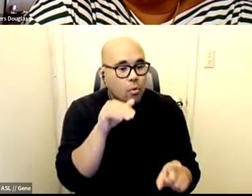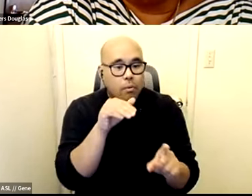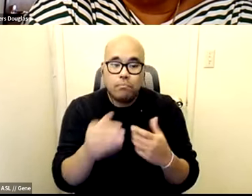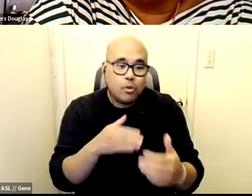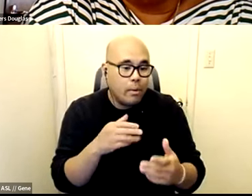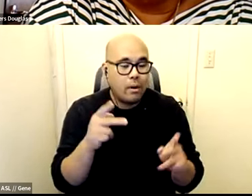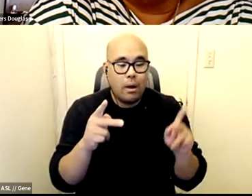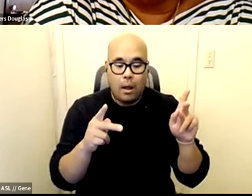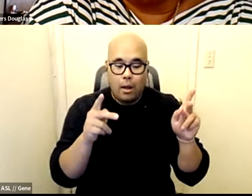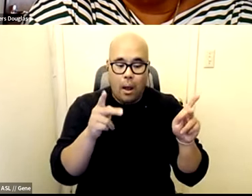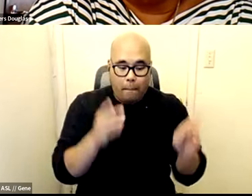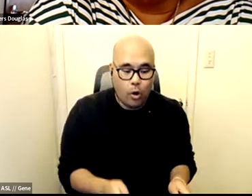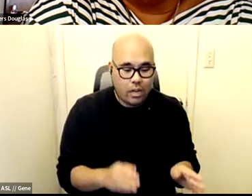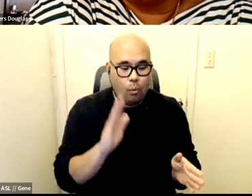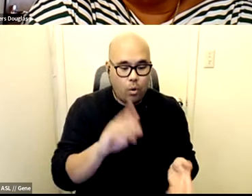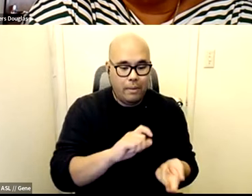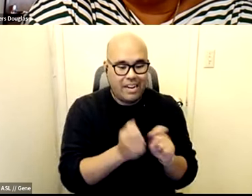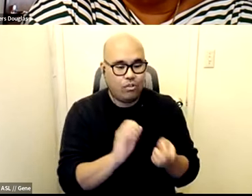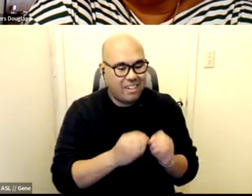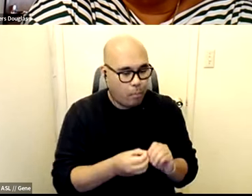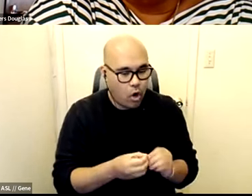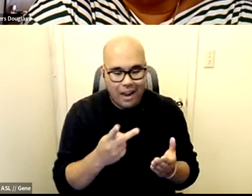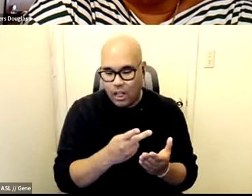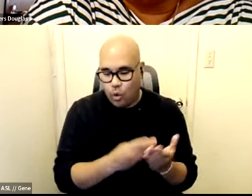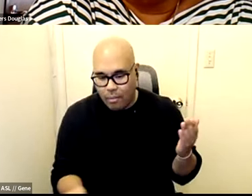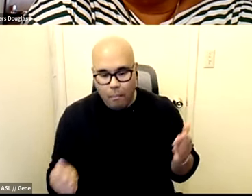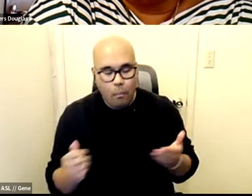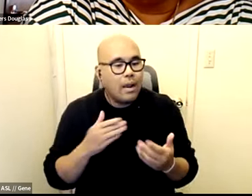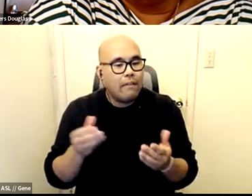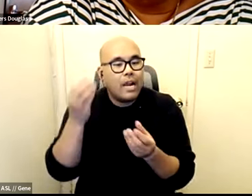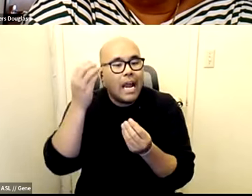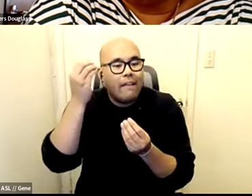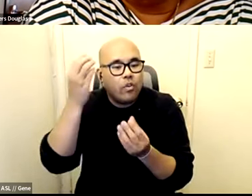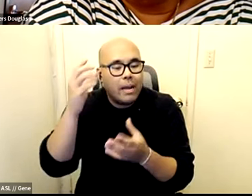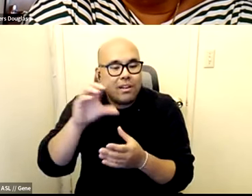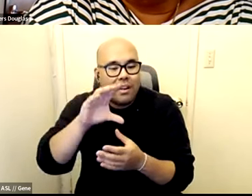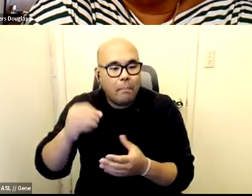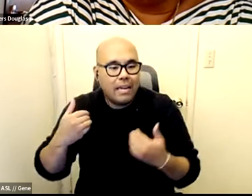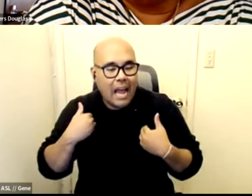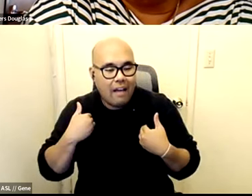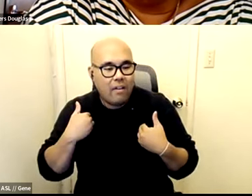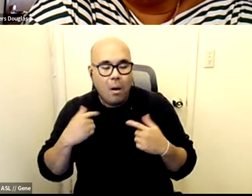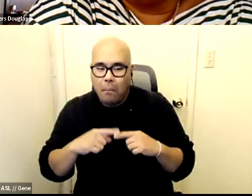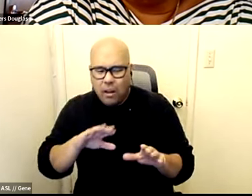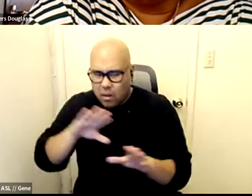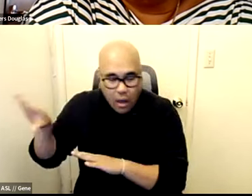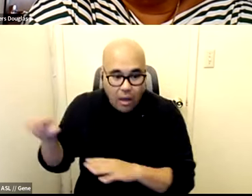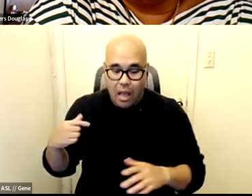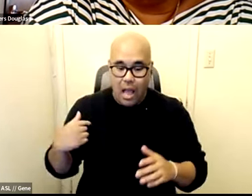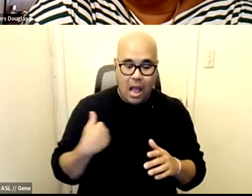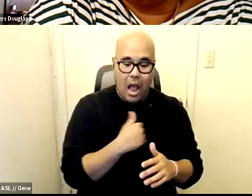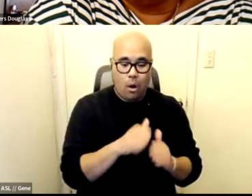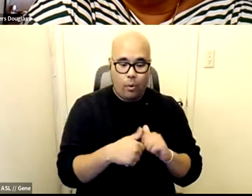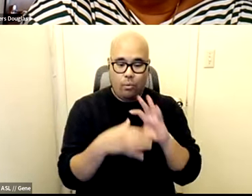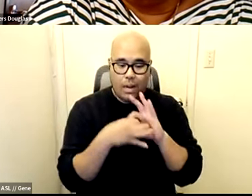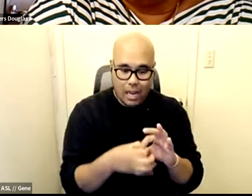or like just like whatever information x y or z company has on you who we are and how we relate to each other is bigger than that and we can